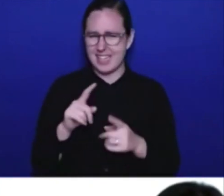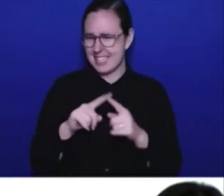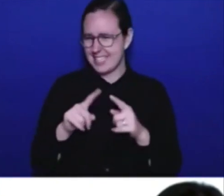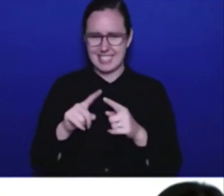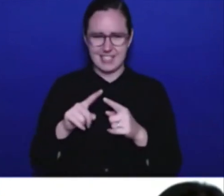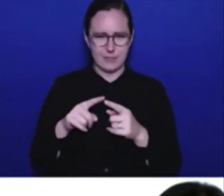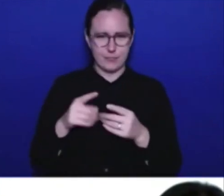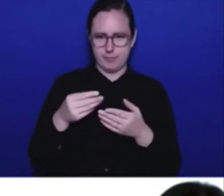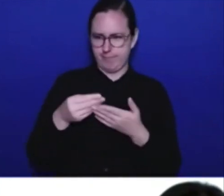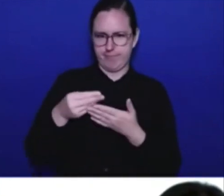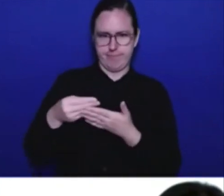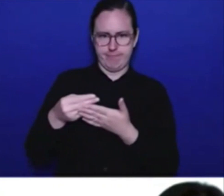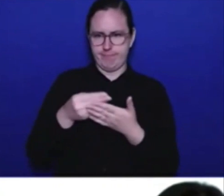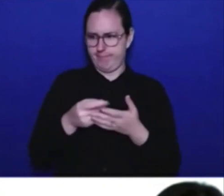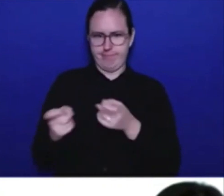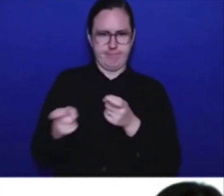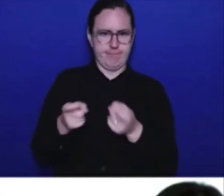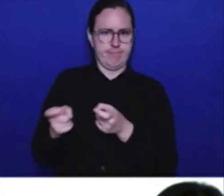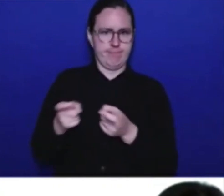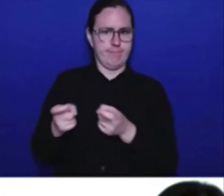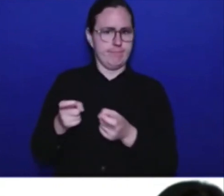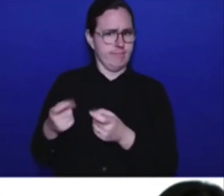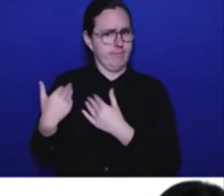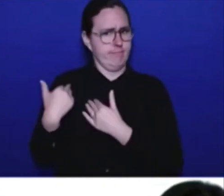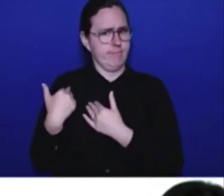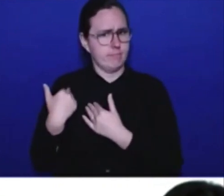So it's generally in good shape right now.